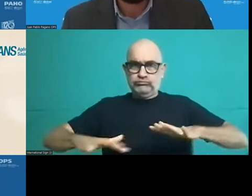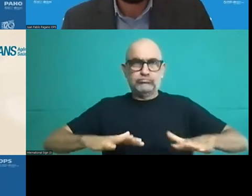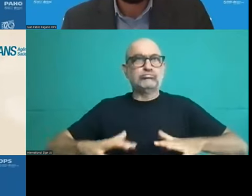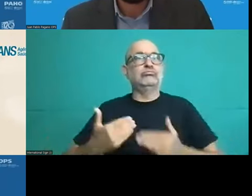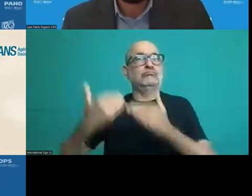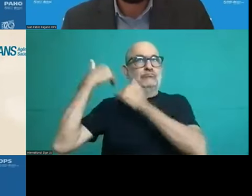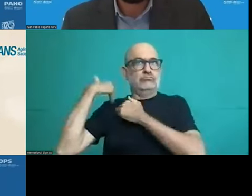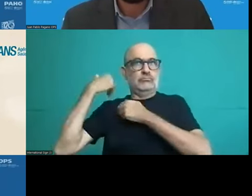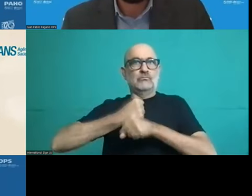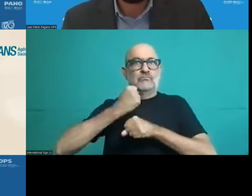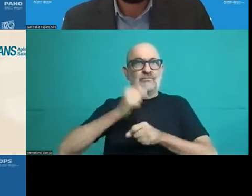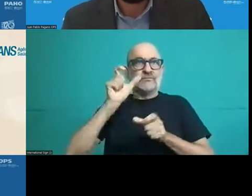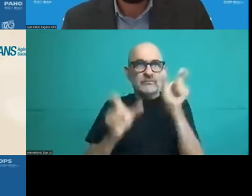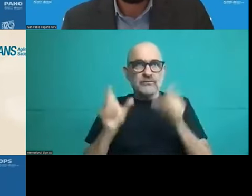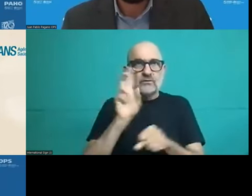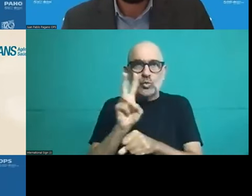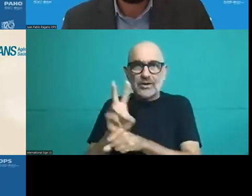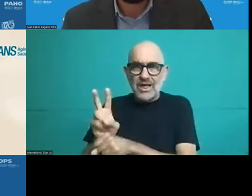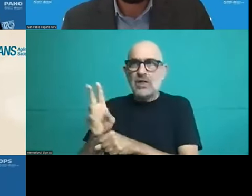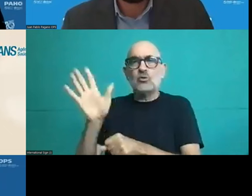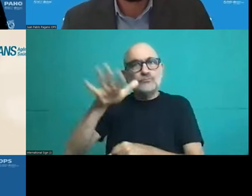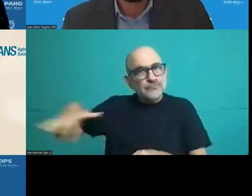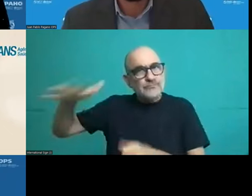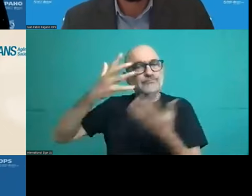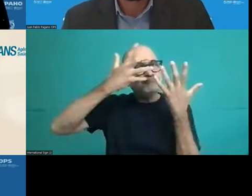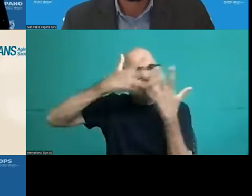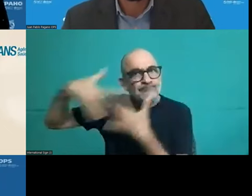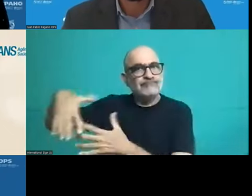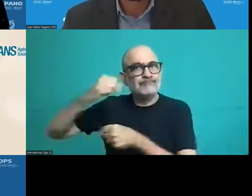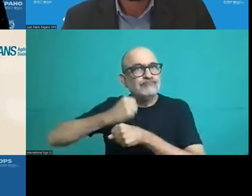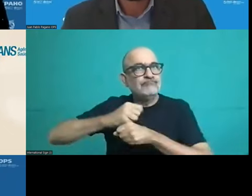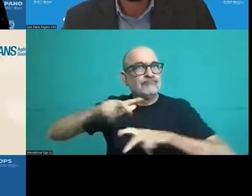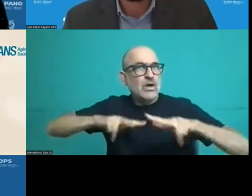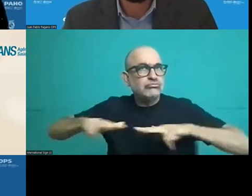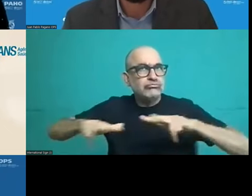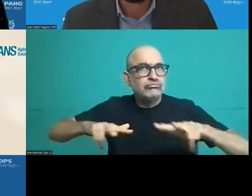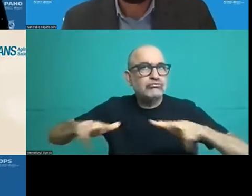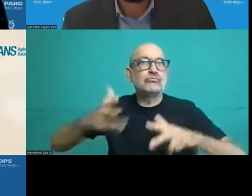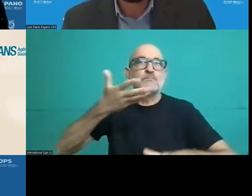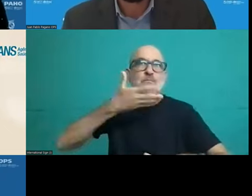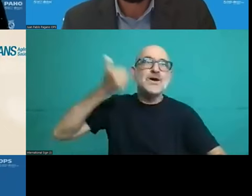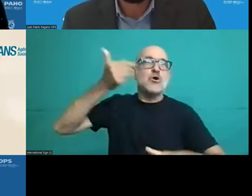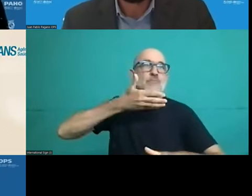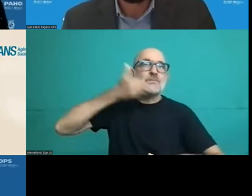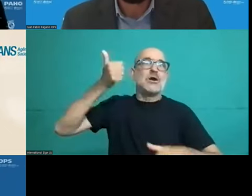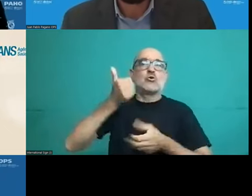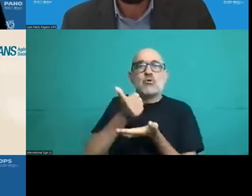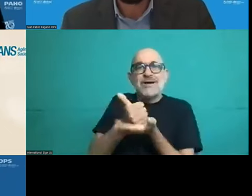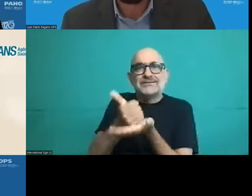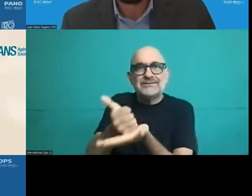organize they can improve the health care for their users. don't know if I was,